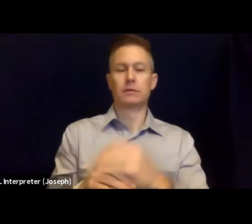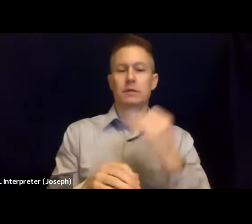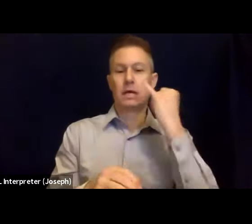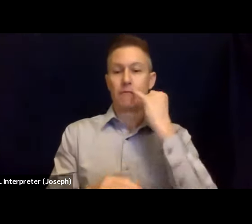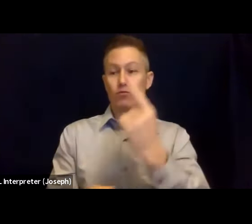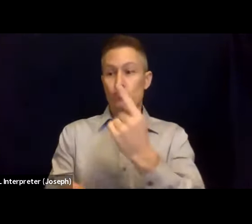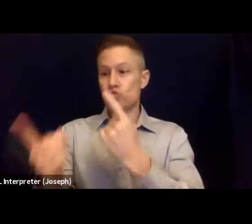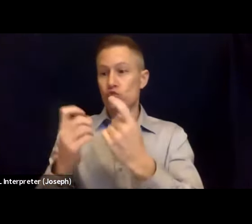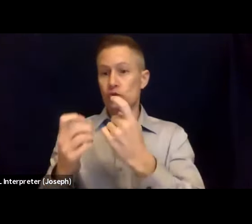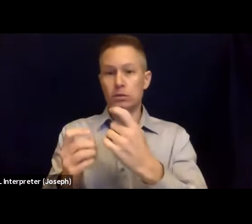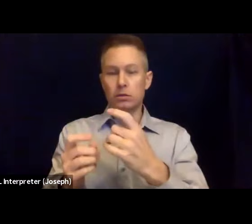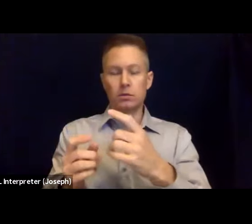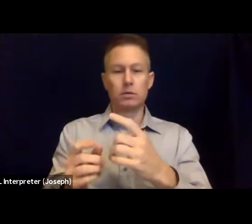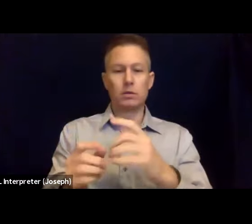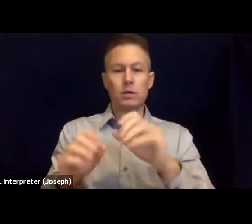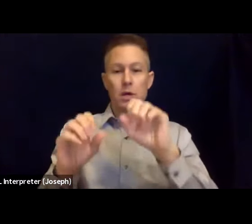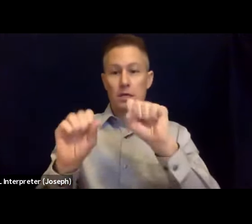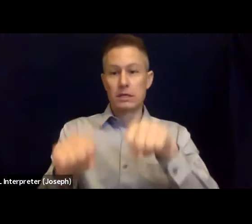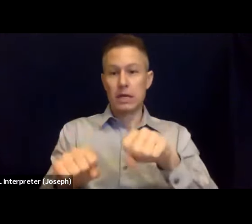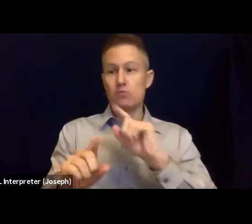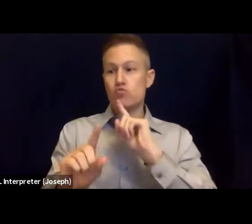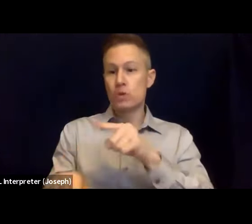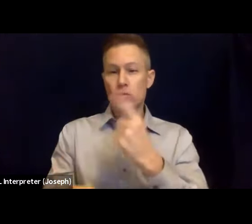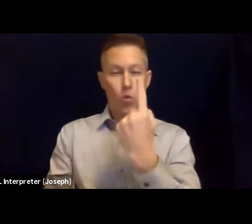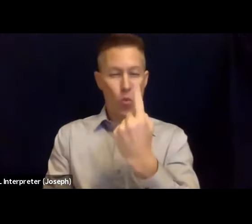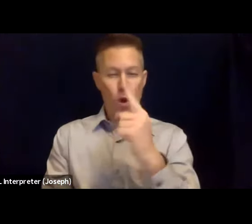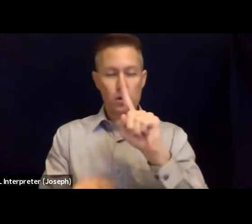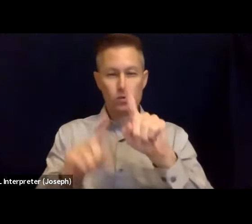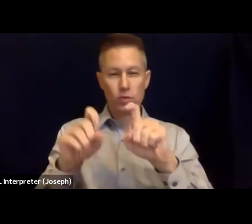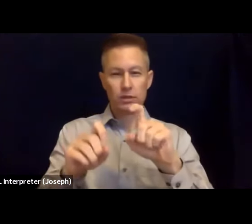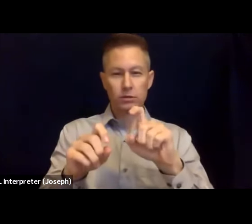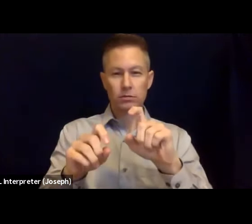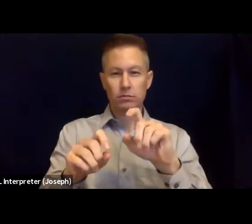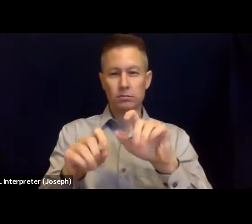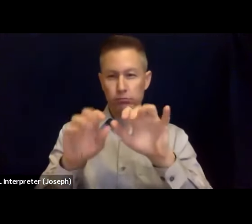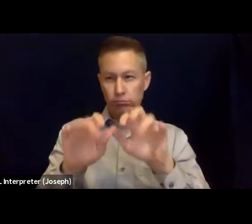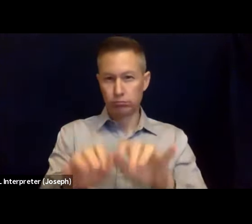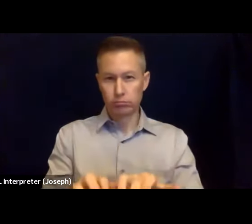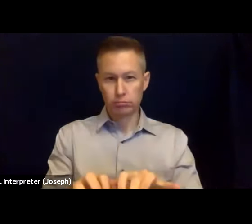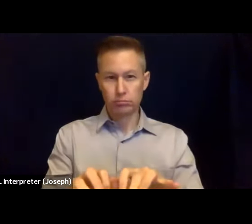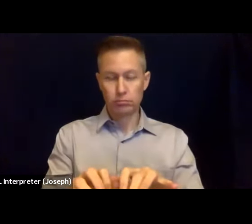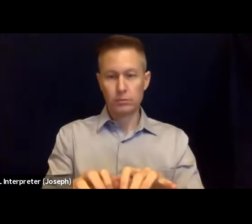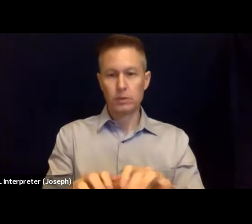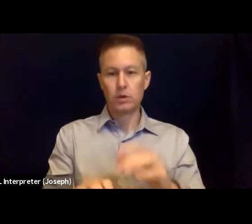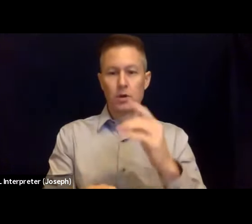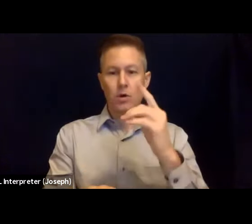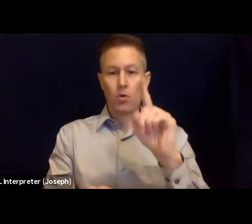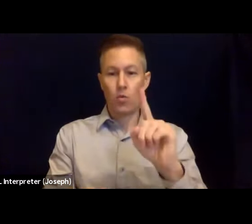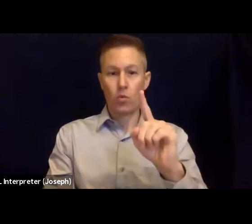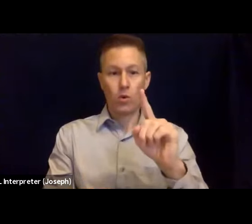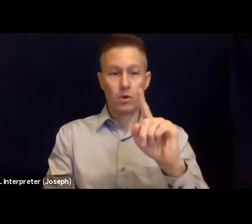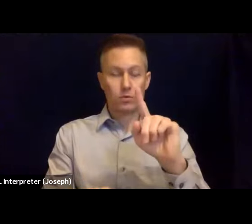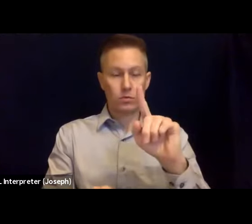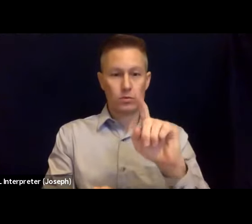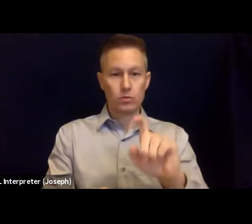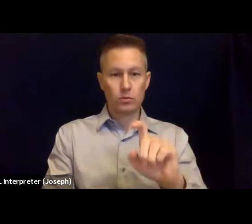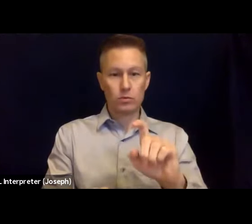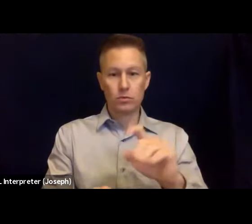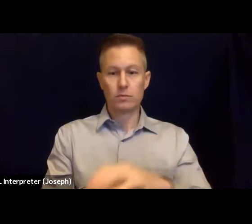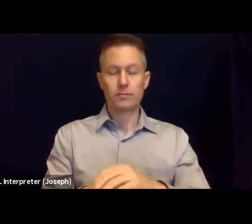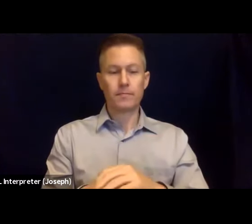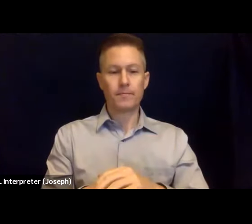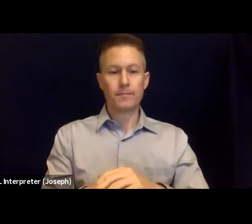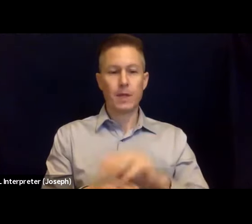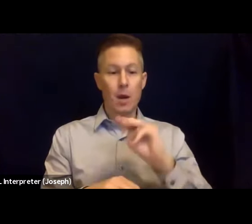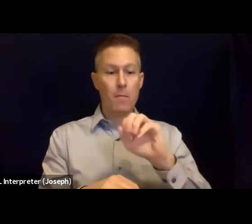you can type them quickly in the chat here. We can maybe get one in for Trevin. But thank you, Trevin. This is awesome. And